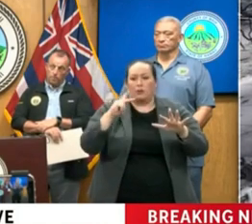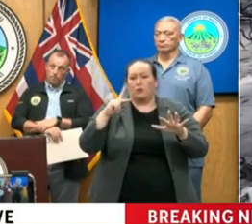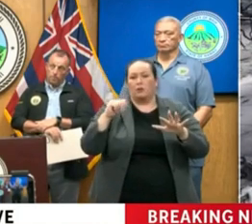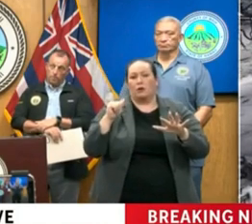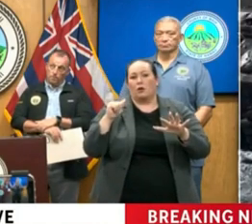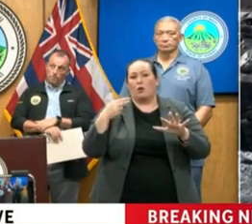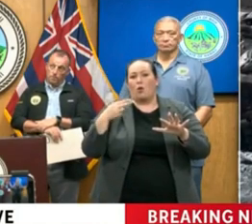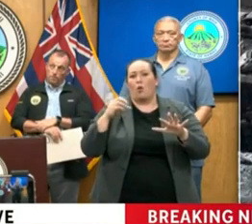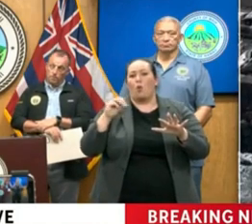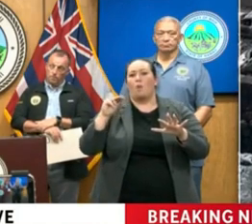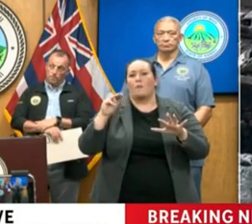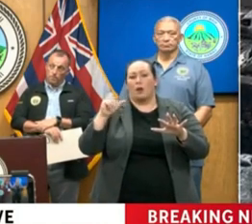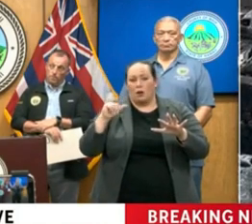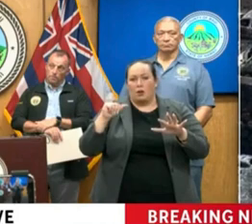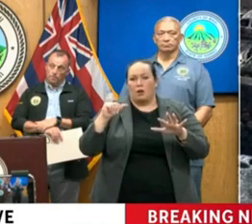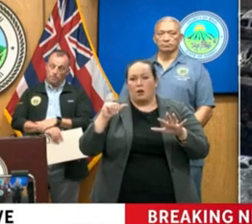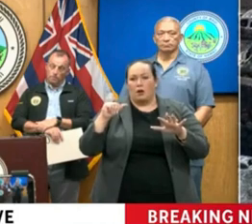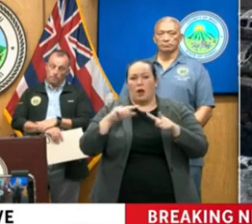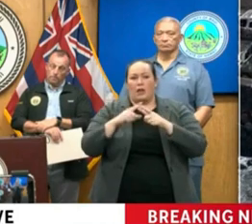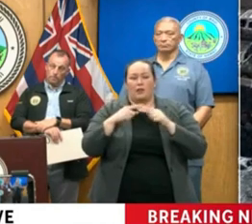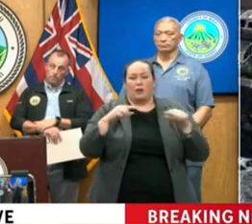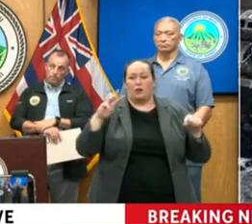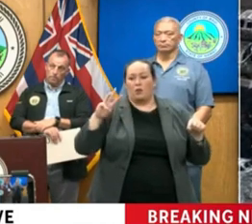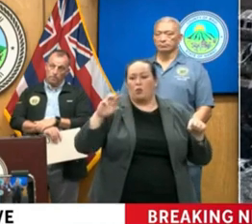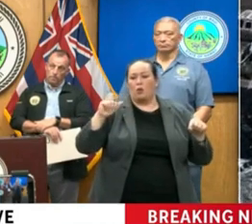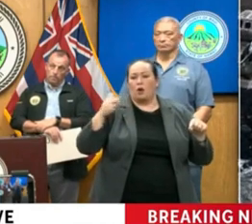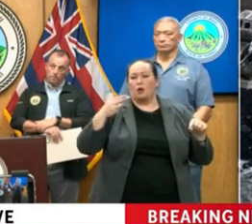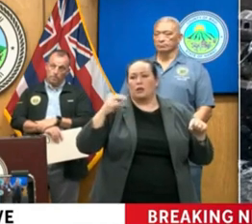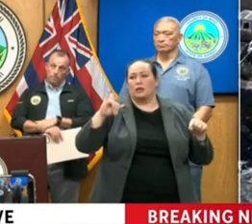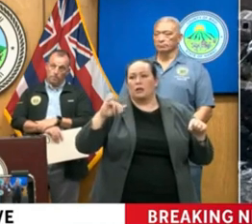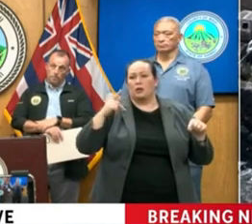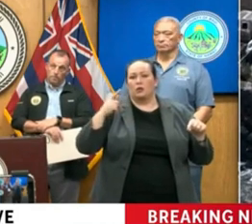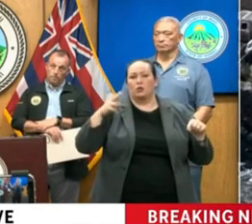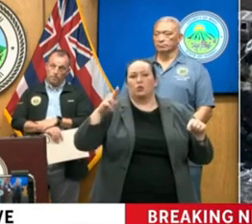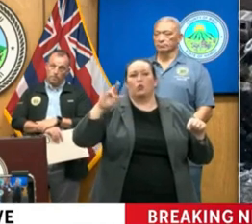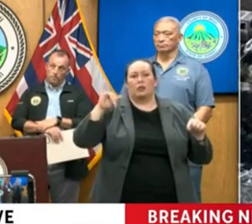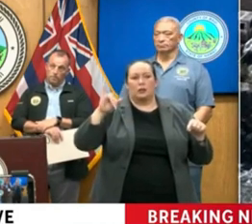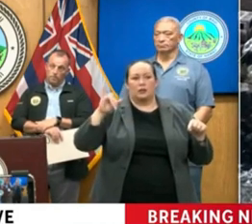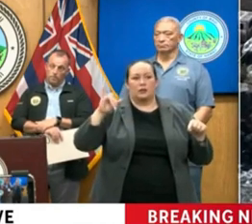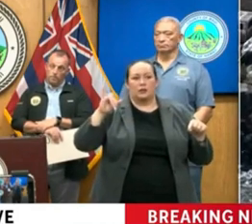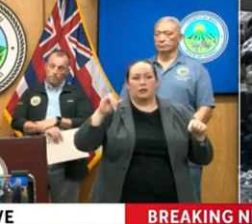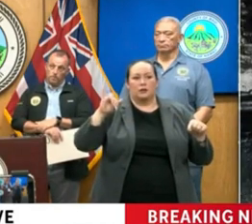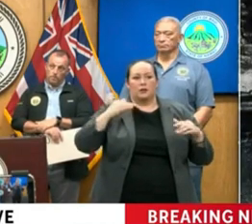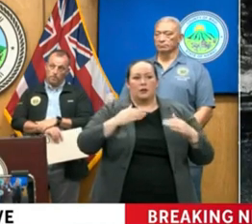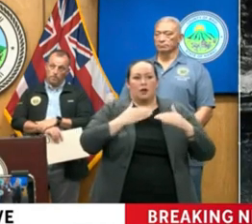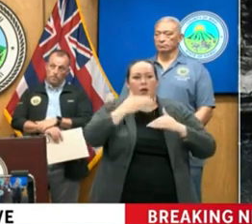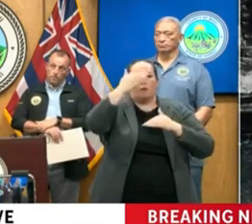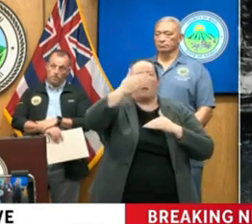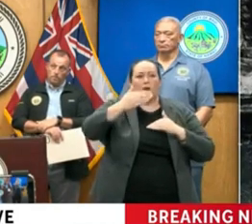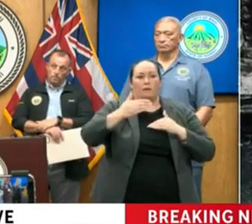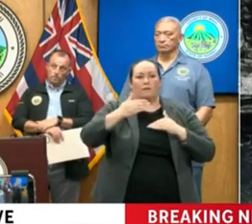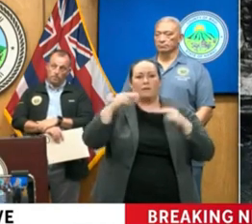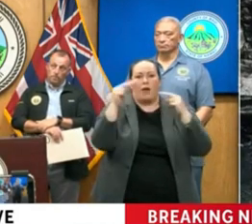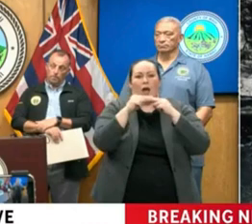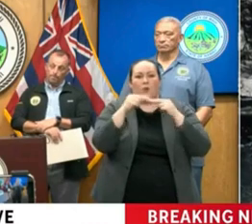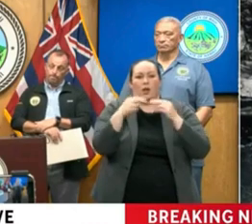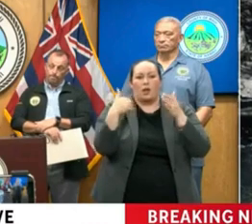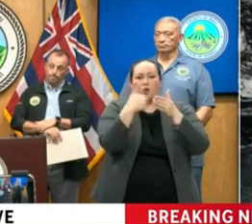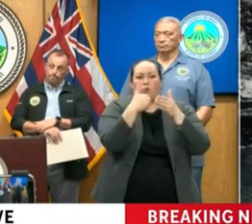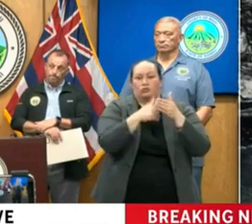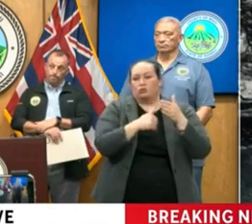and it also extended to Oahikuli, which is above the highway, closer to the fire station.